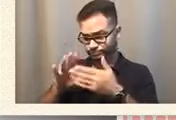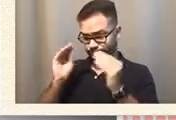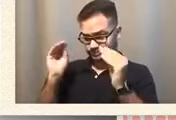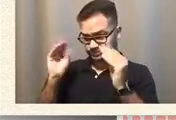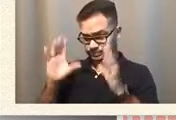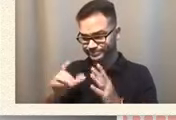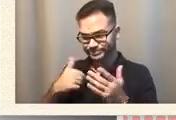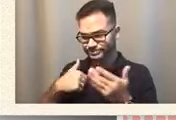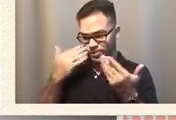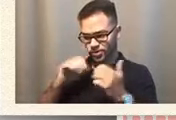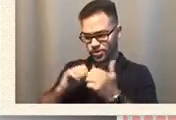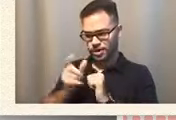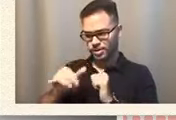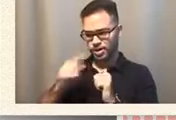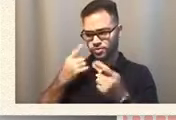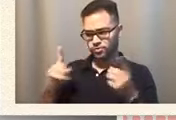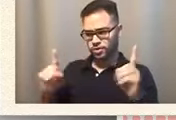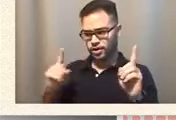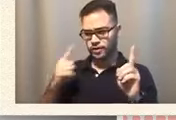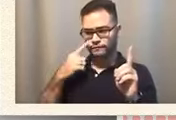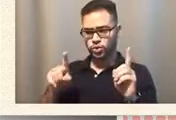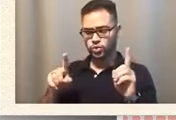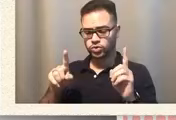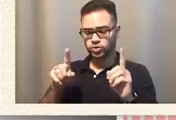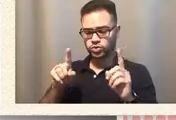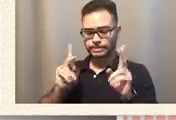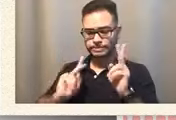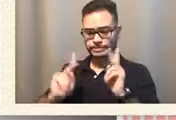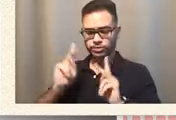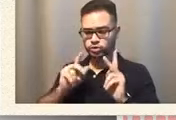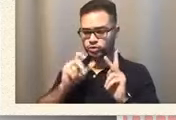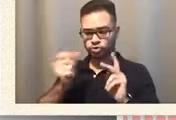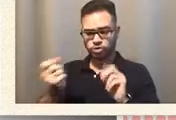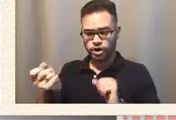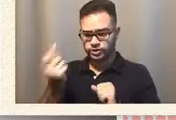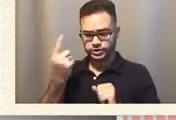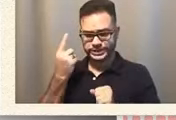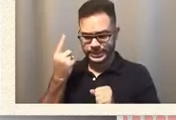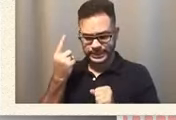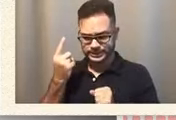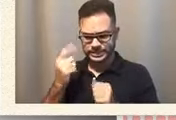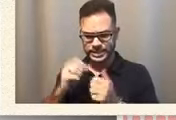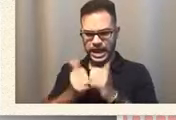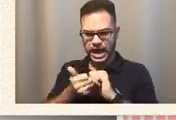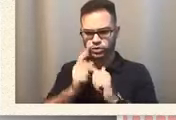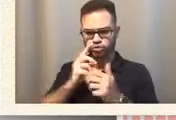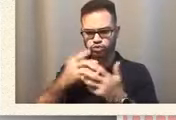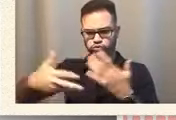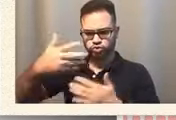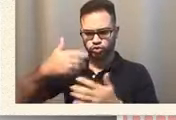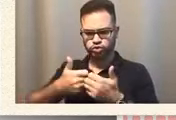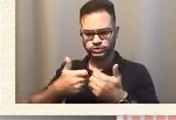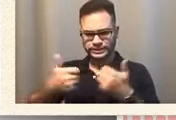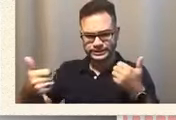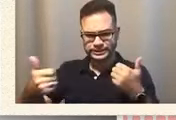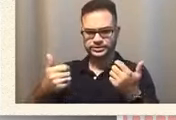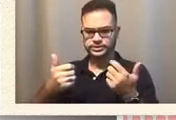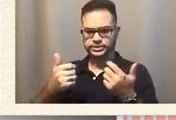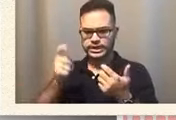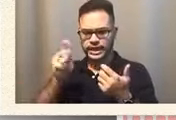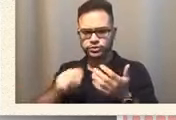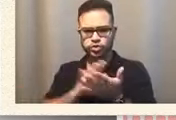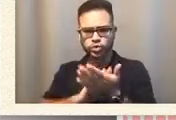work for kids who don't understand how to social distance, how to, they need to wash their hands